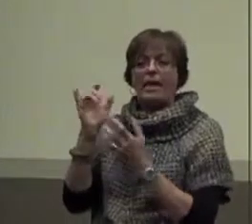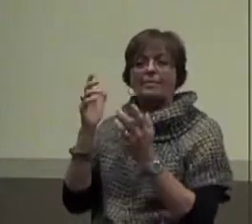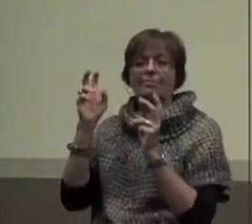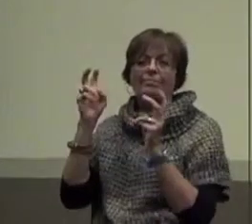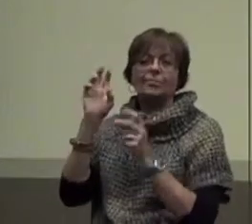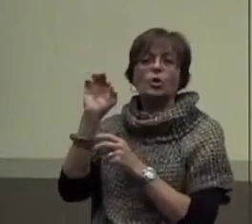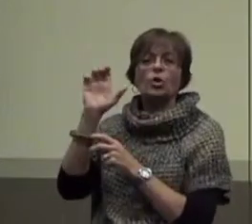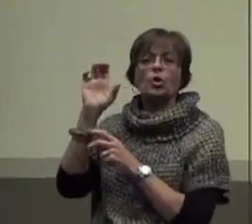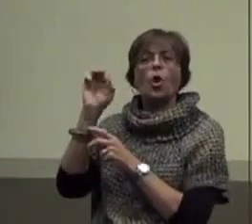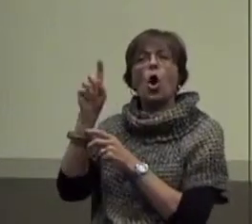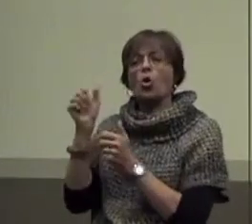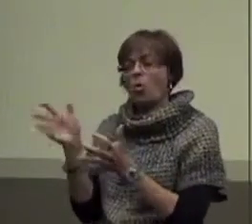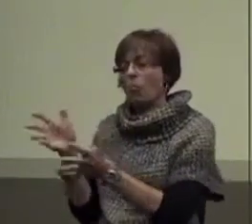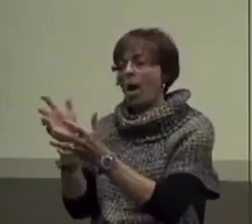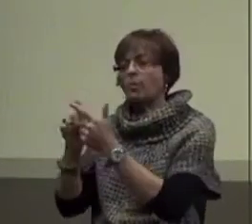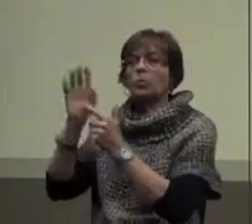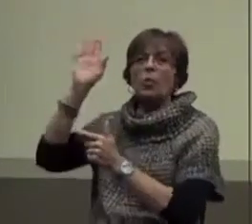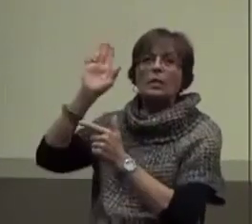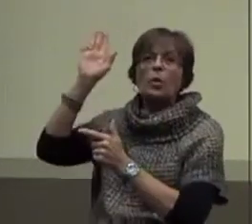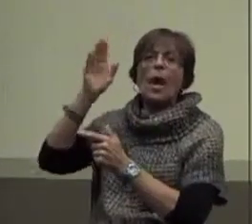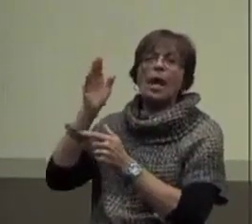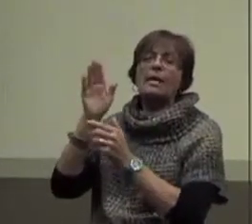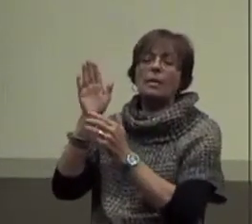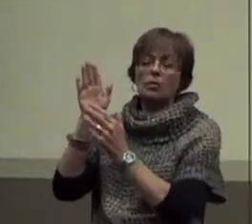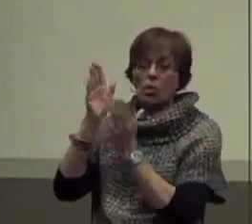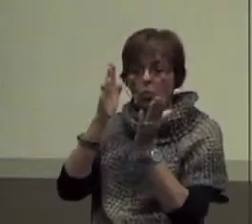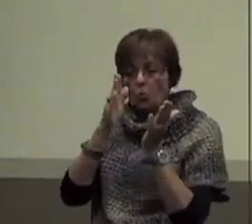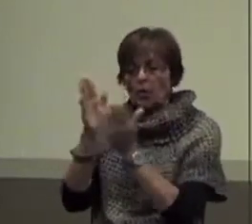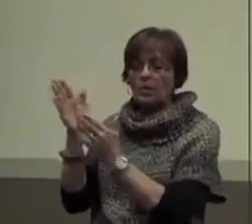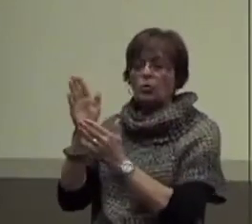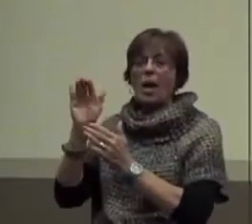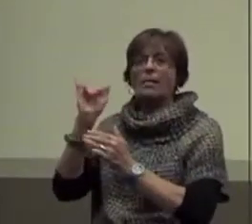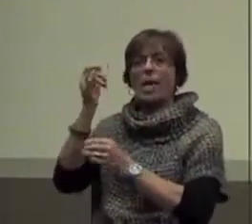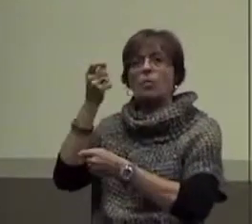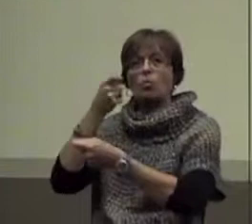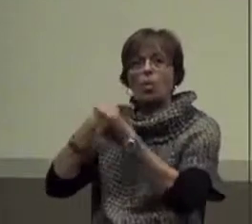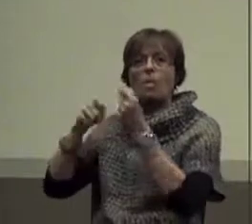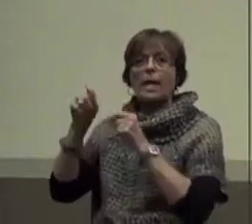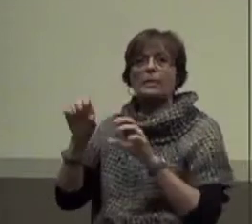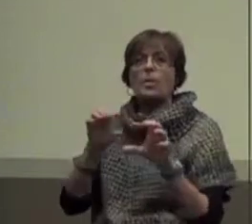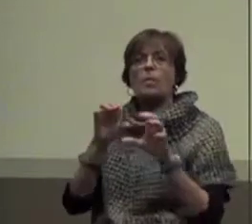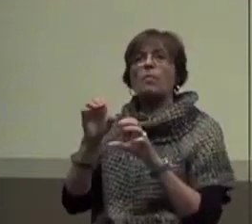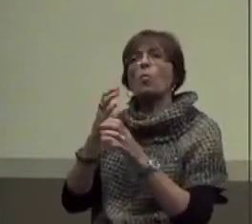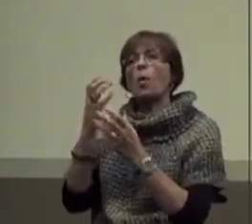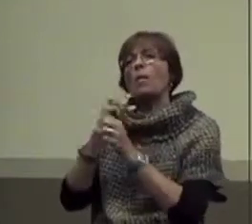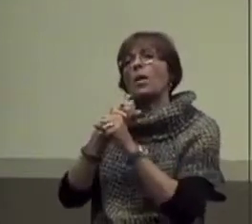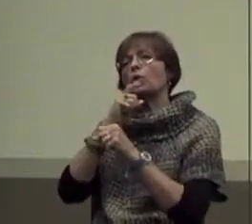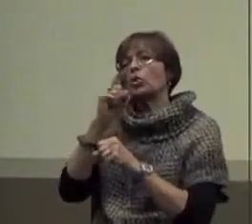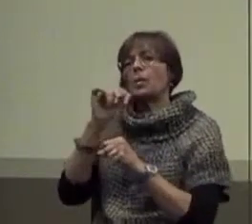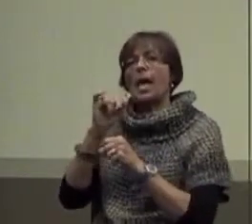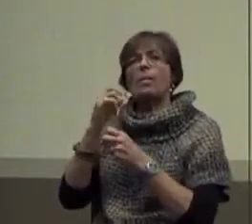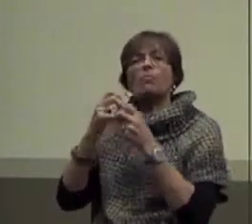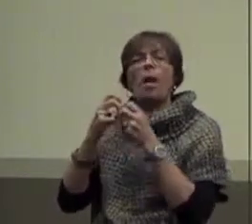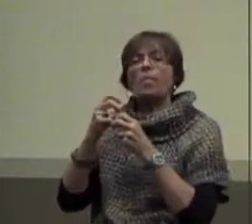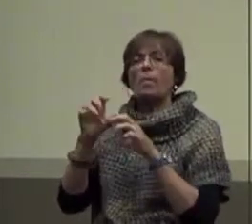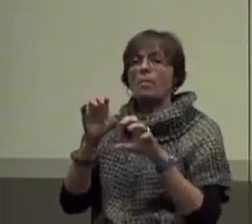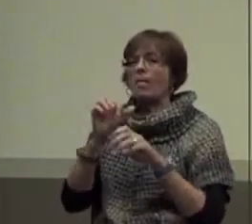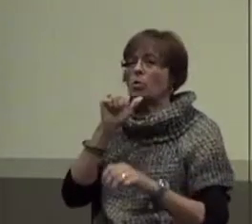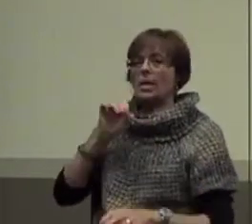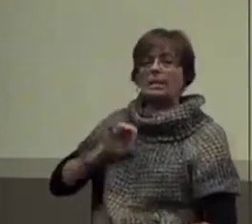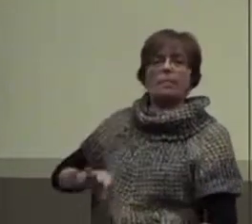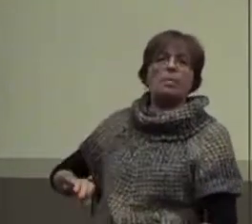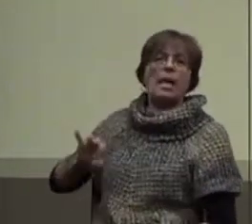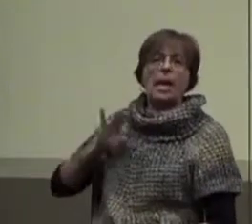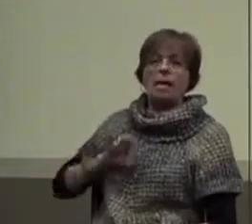prompt to raise their hand, redirect them to the replacement behavior. We do definitely want to make sure that that problem behavior does not pay off. We want to